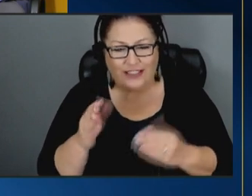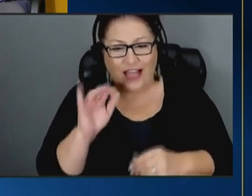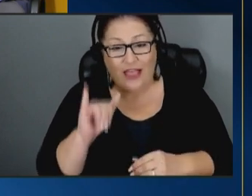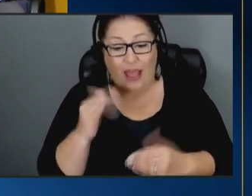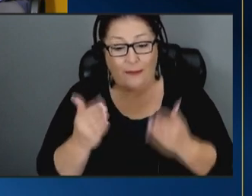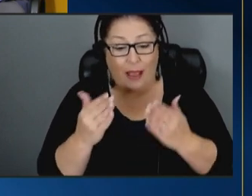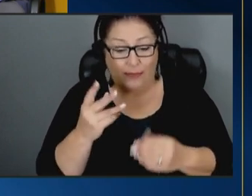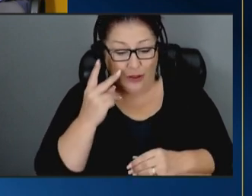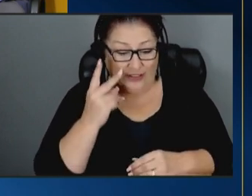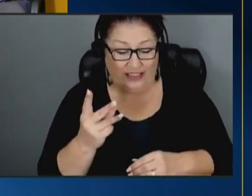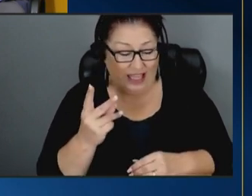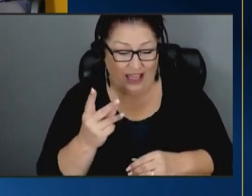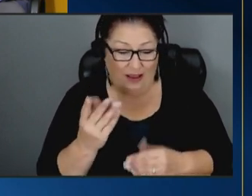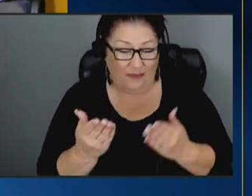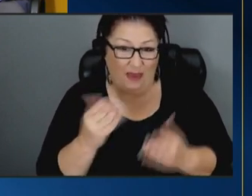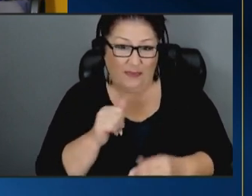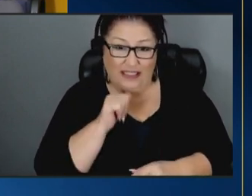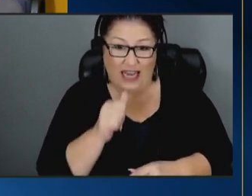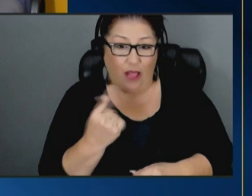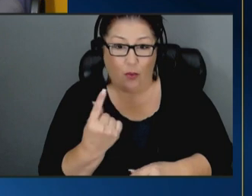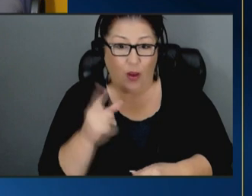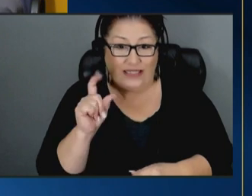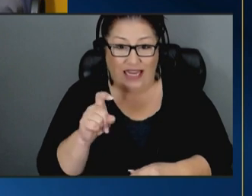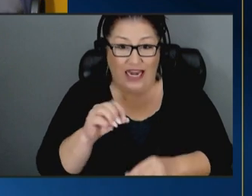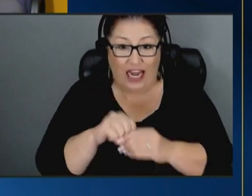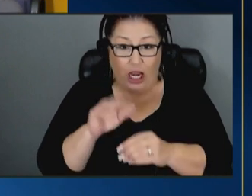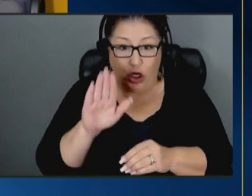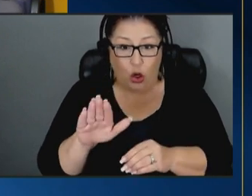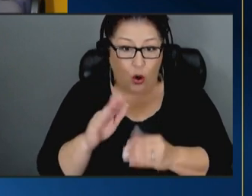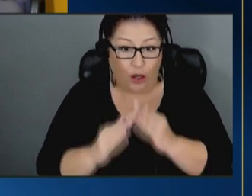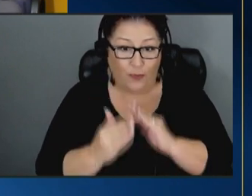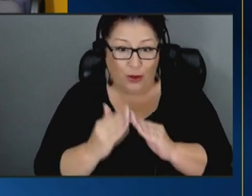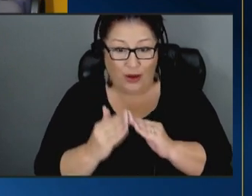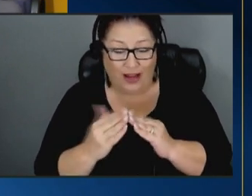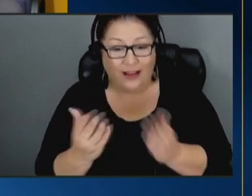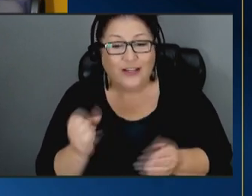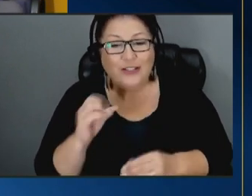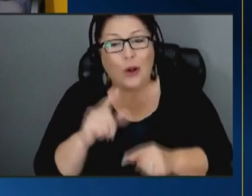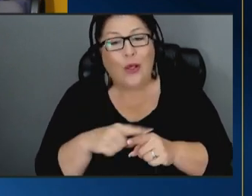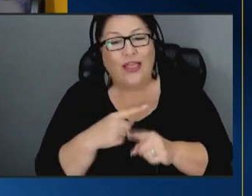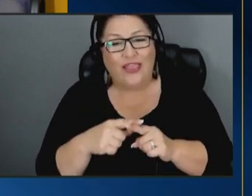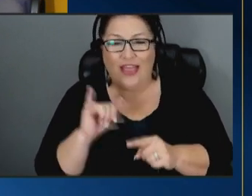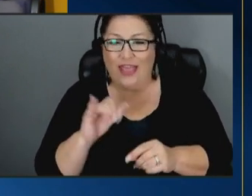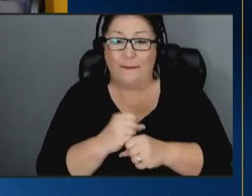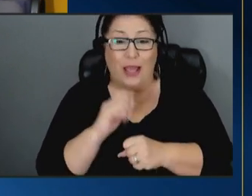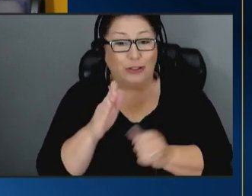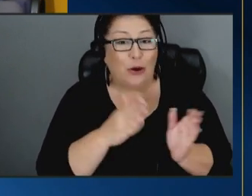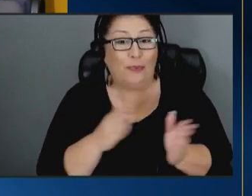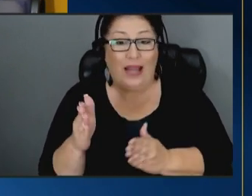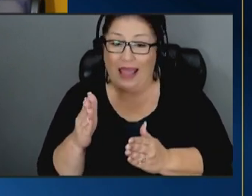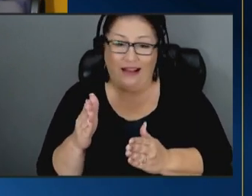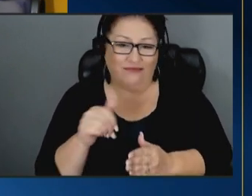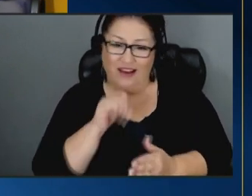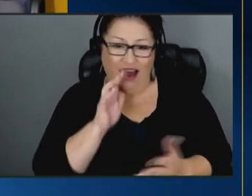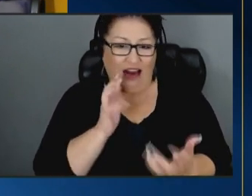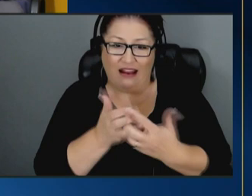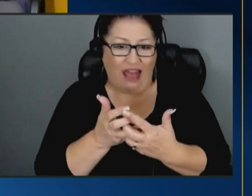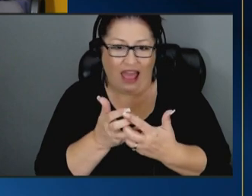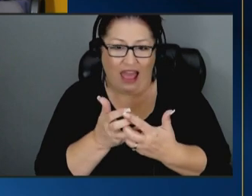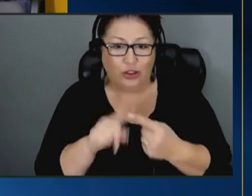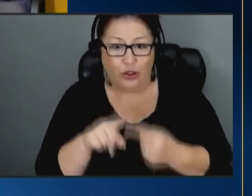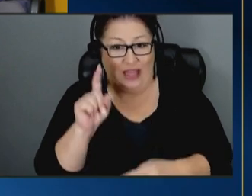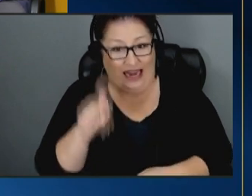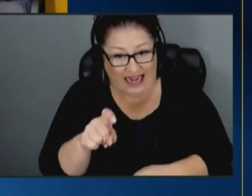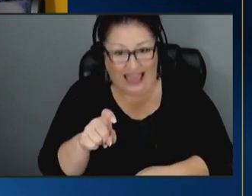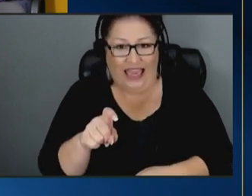the clearinghouse may not even be the ones that are needed in your jurisdiction so then that makes your whole plan not aligned to the needs